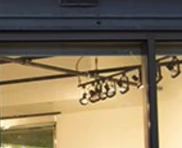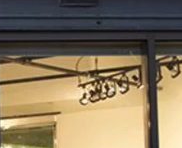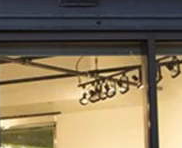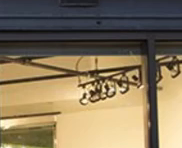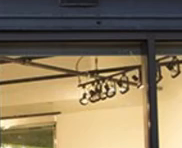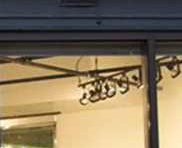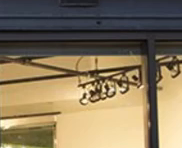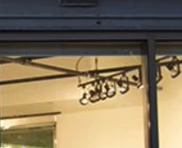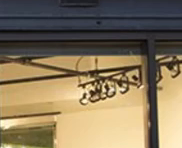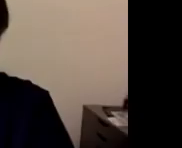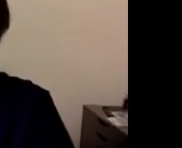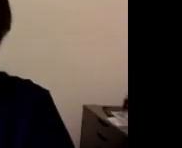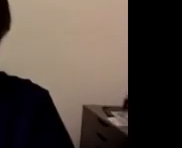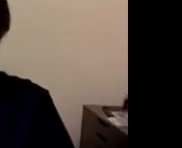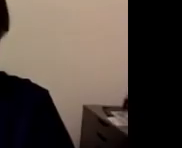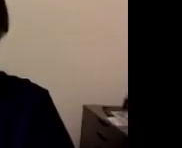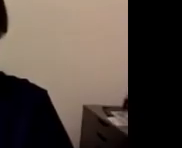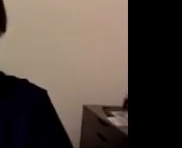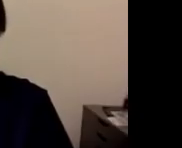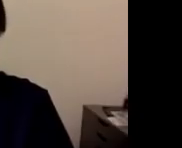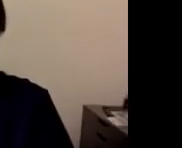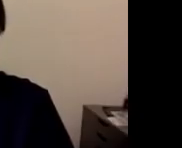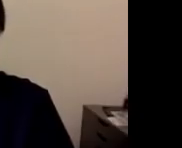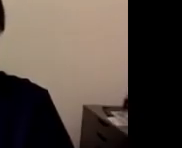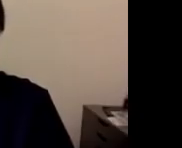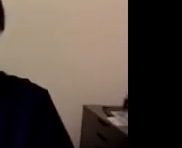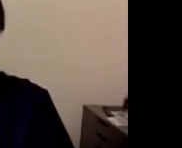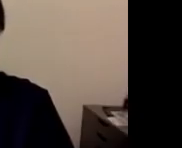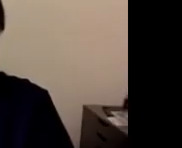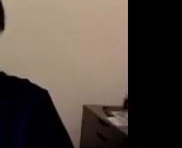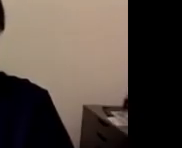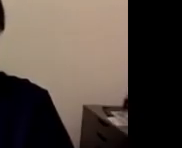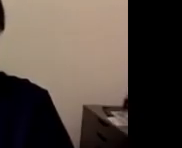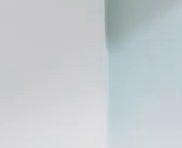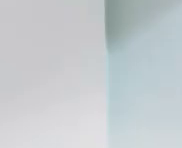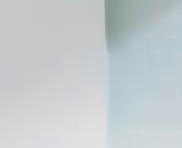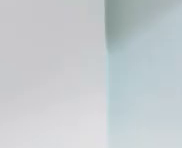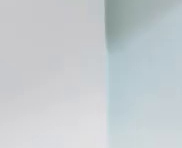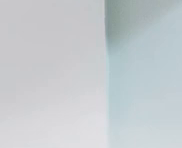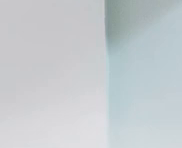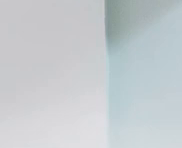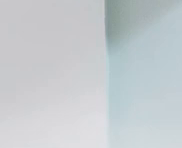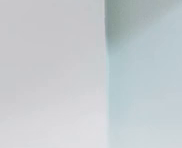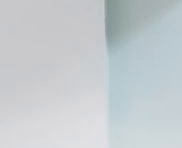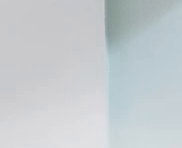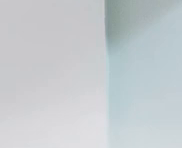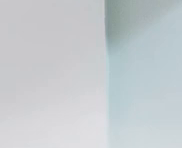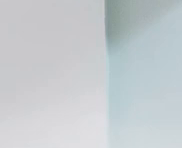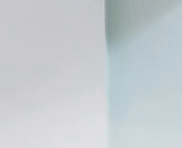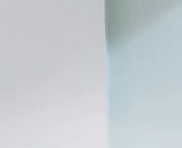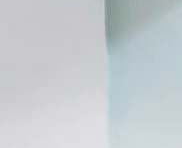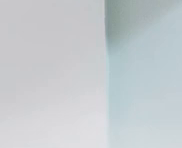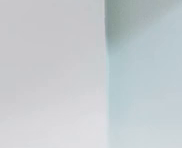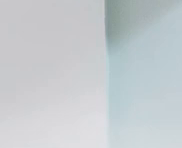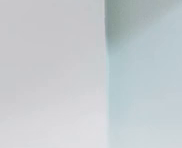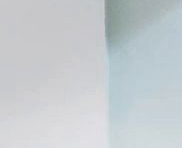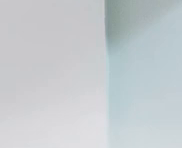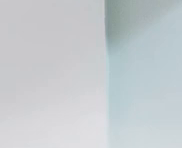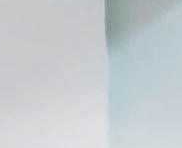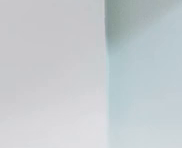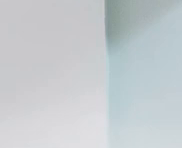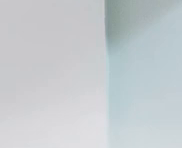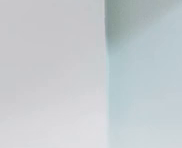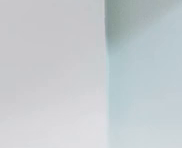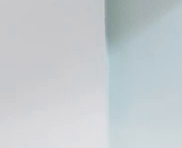downtown Rochester, New York. We're currently hosting an installation of Untitled LA. It's a work of art by the late Felix